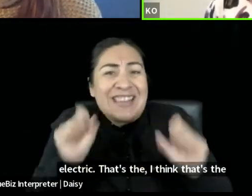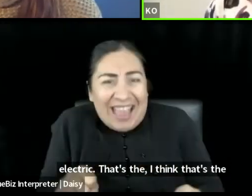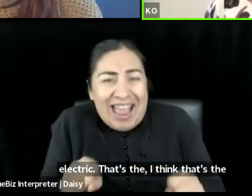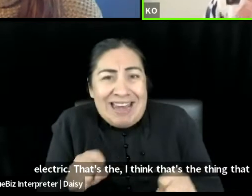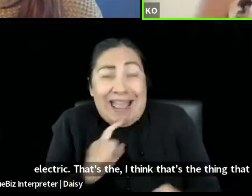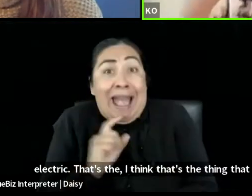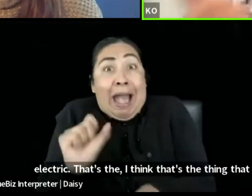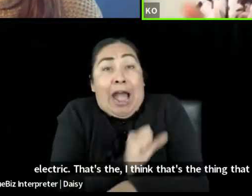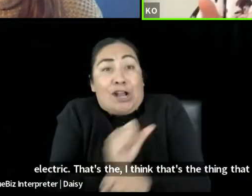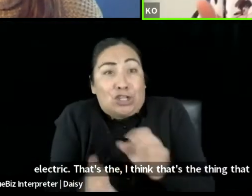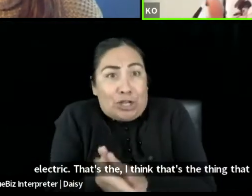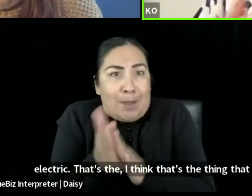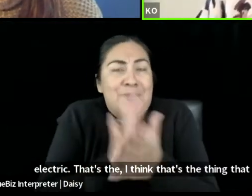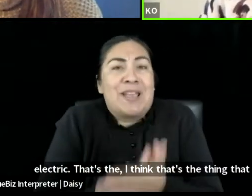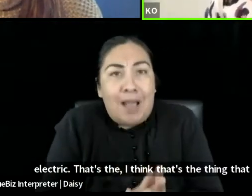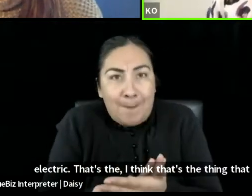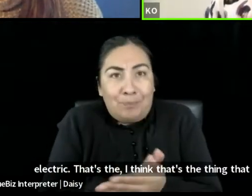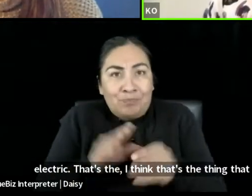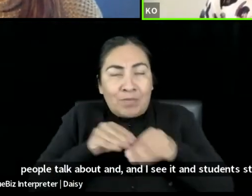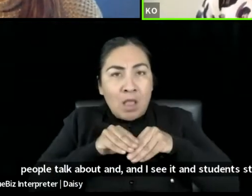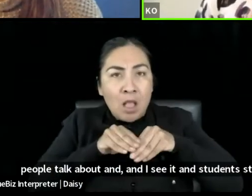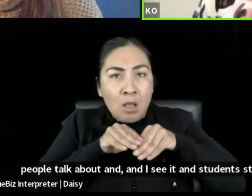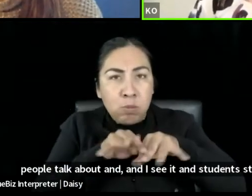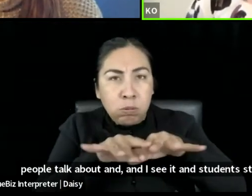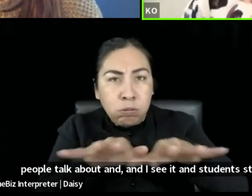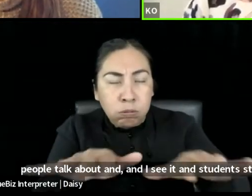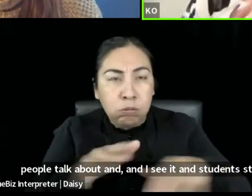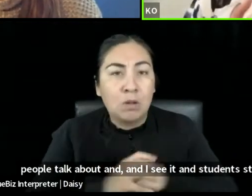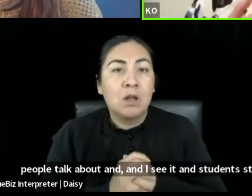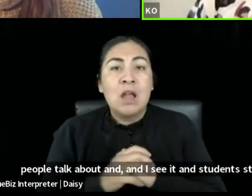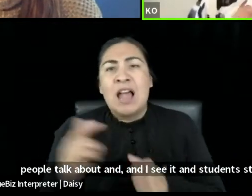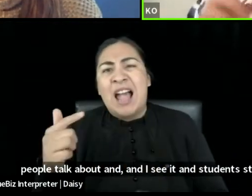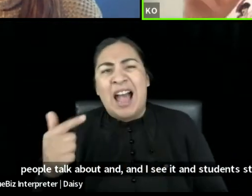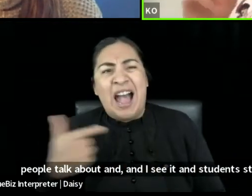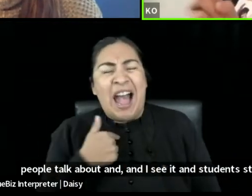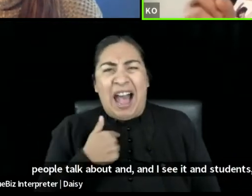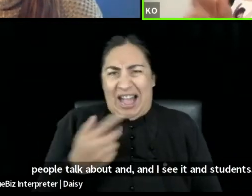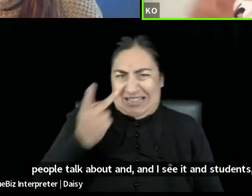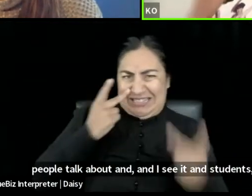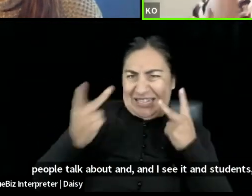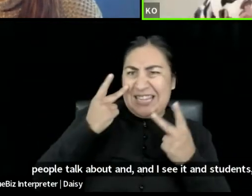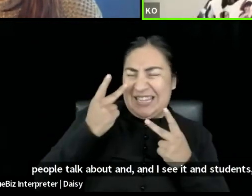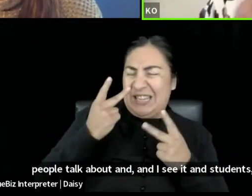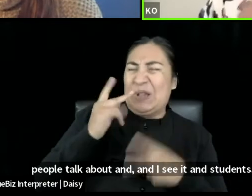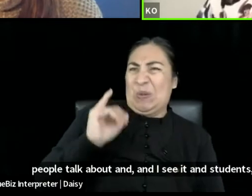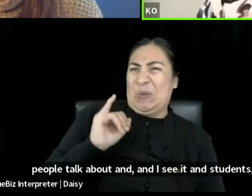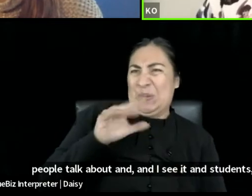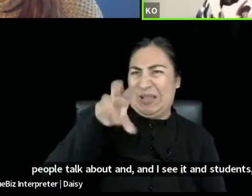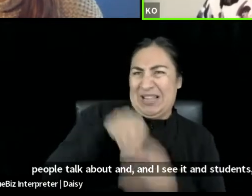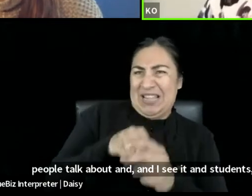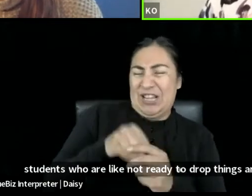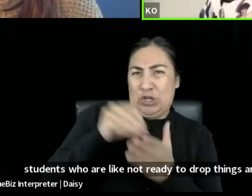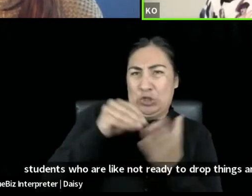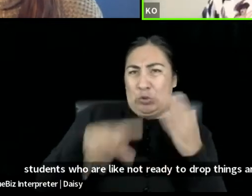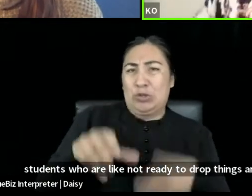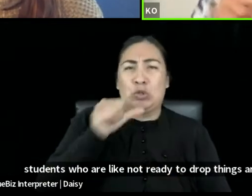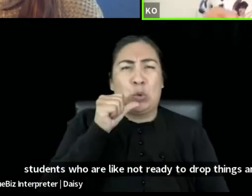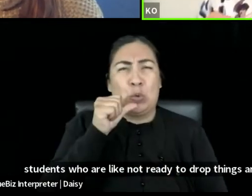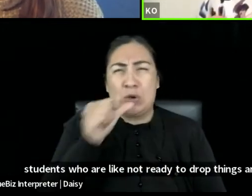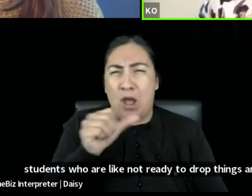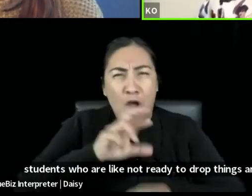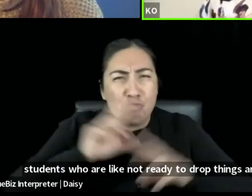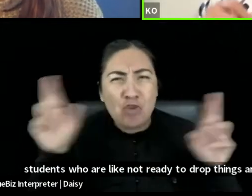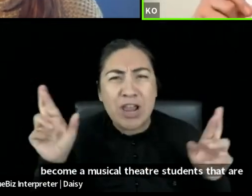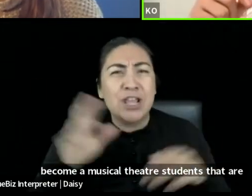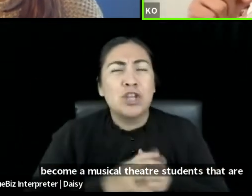And, and I see it in students, students who are like not ready to drop things and become a musical theater student that are